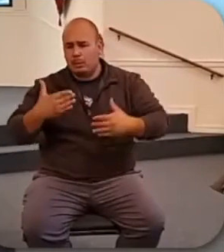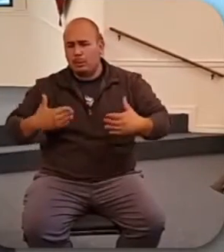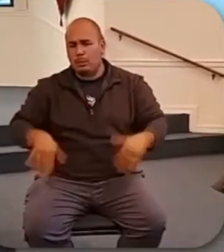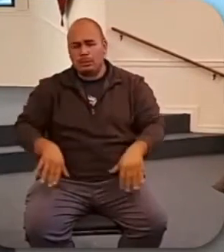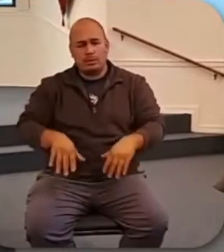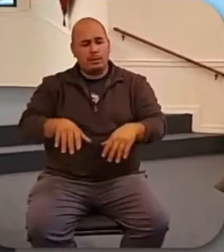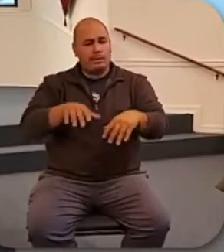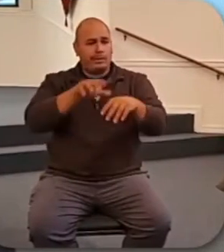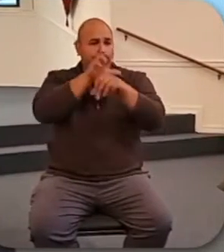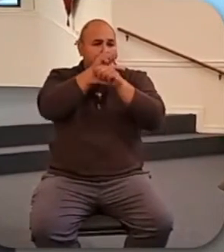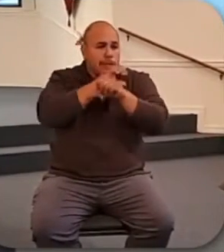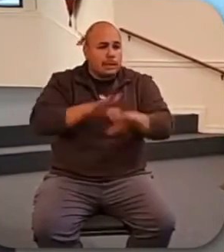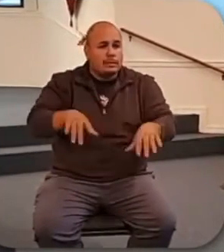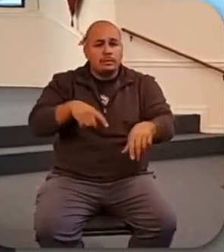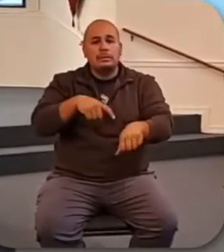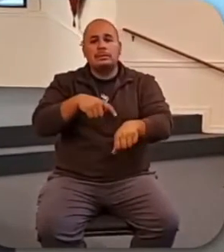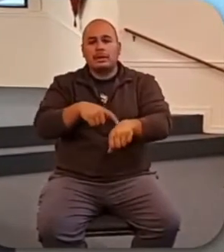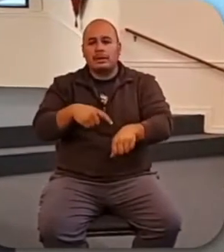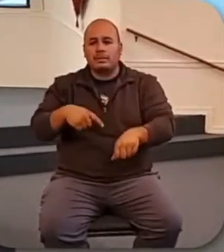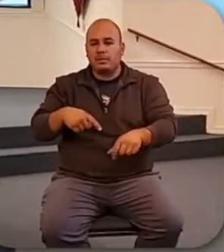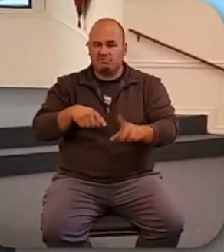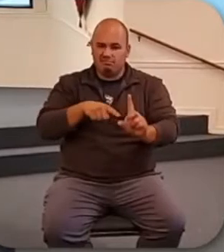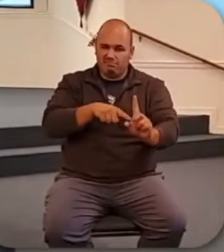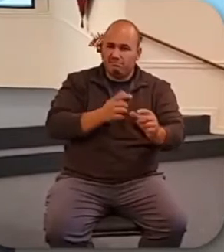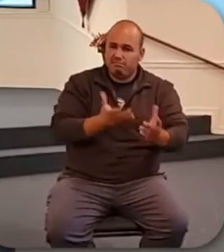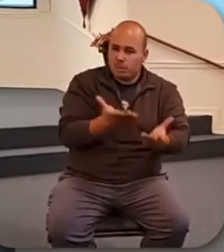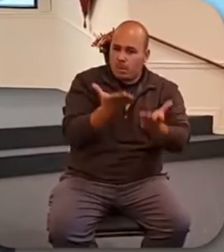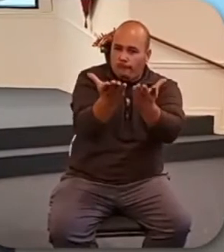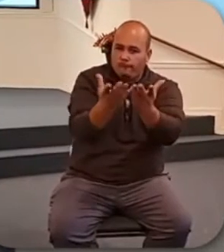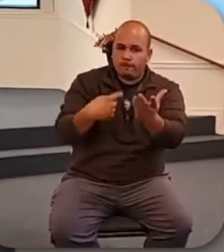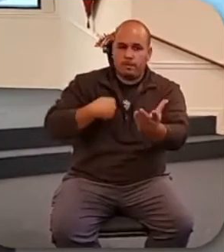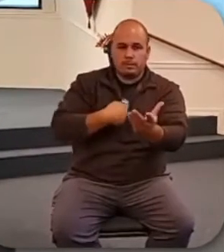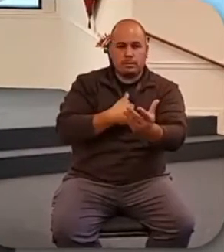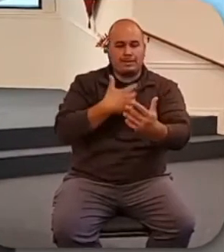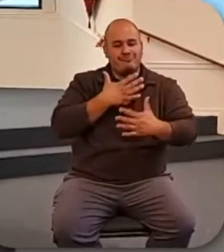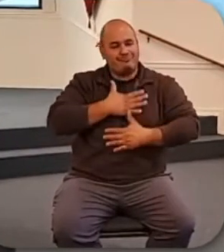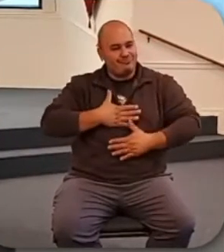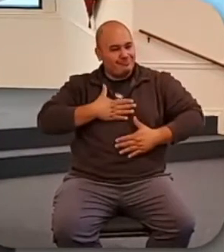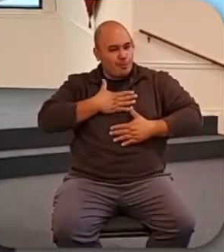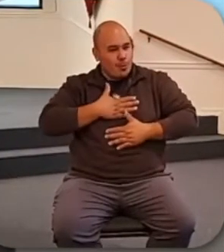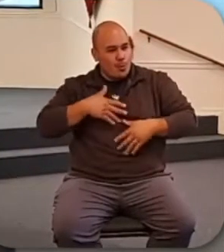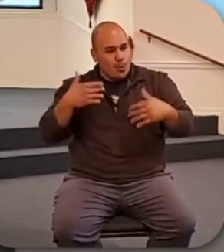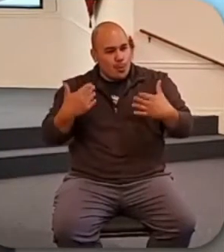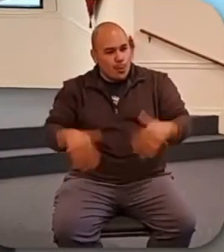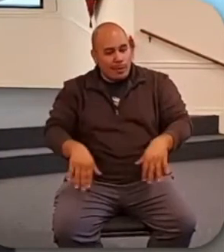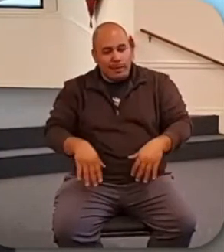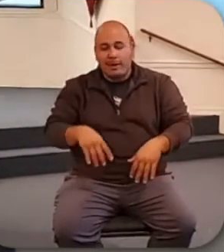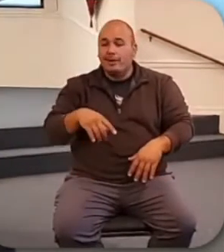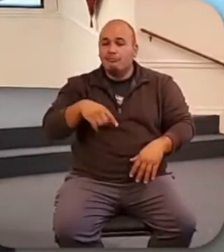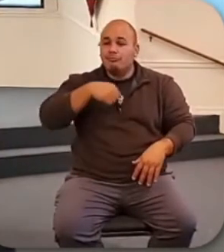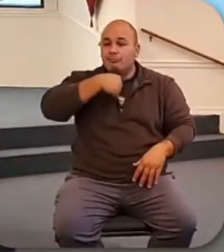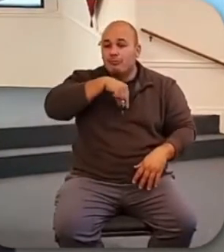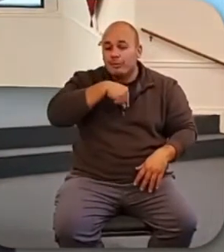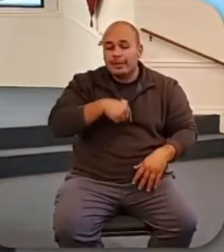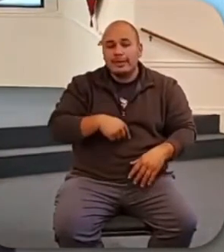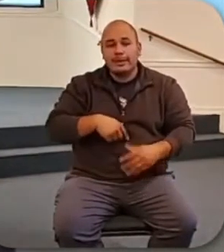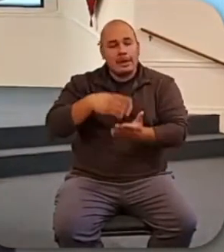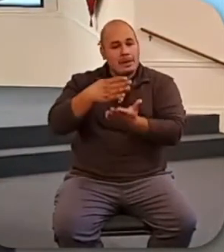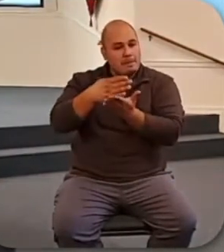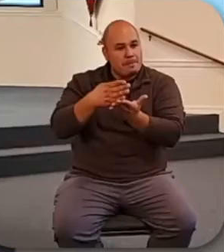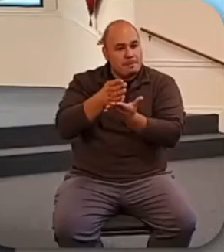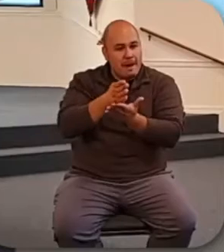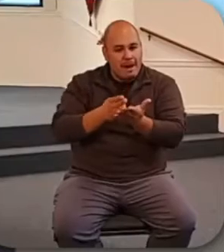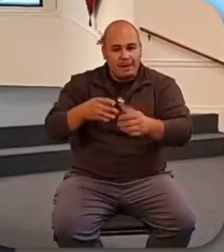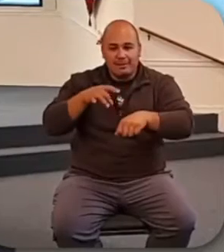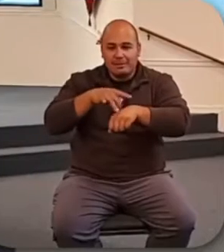fabulous delights like turkey and pumpkin pie and